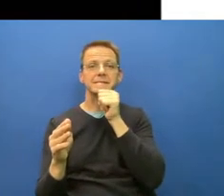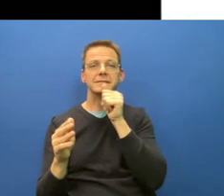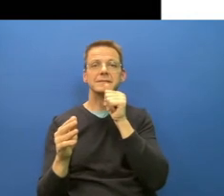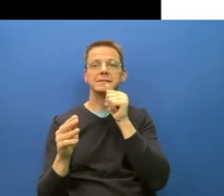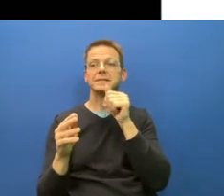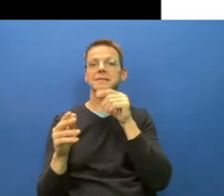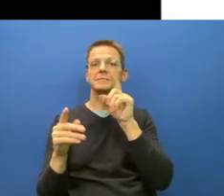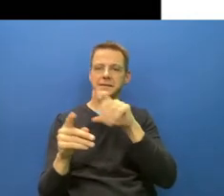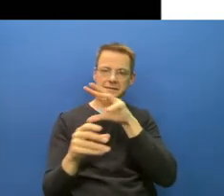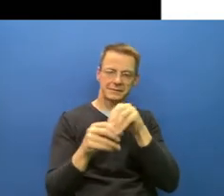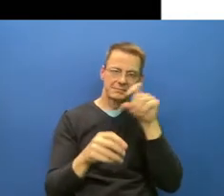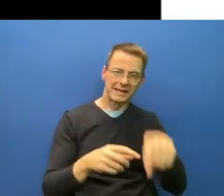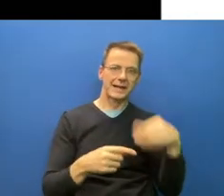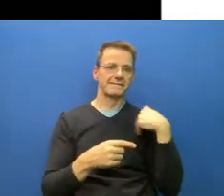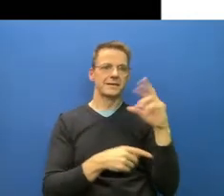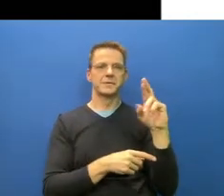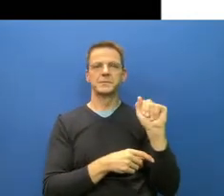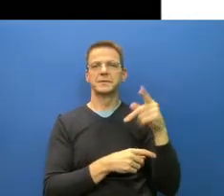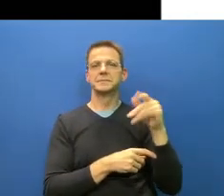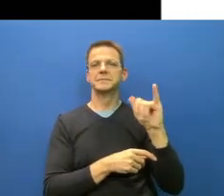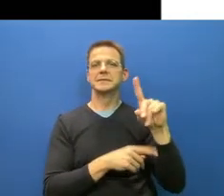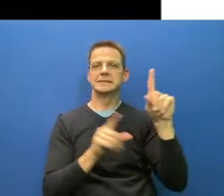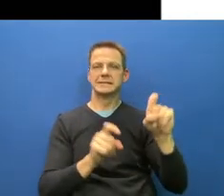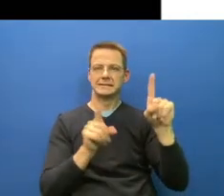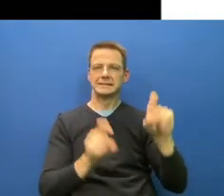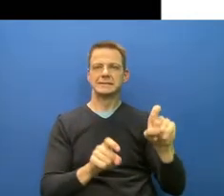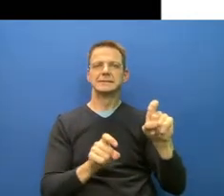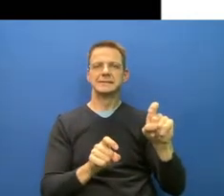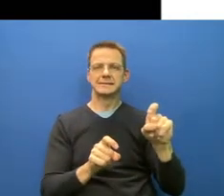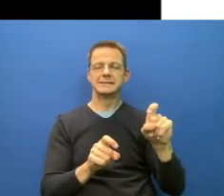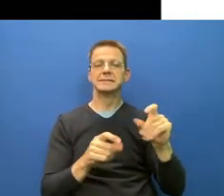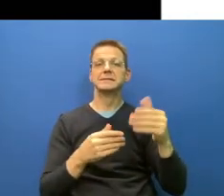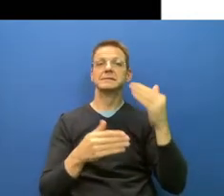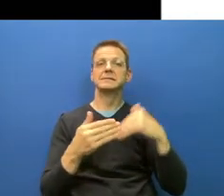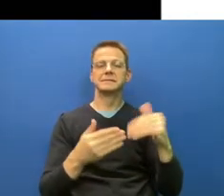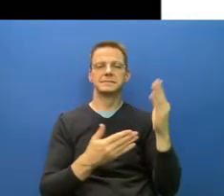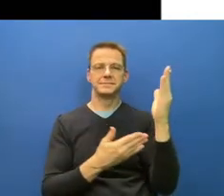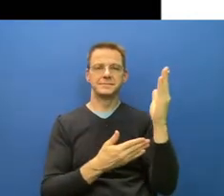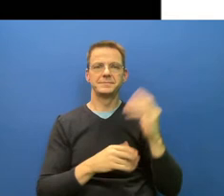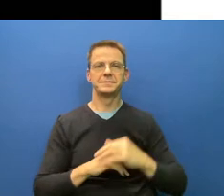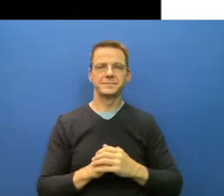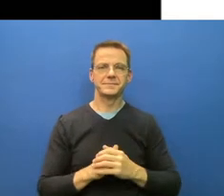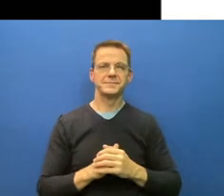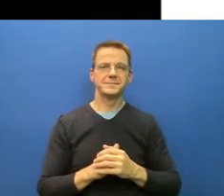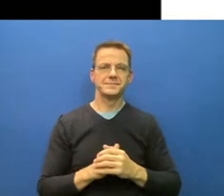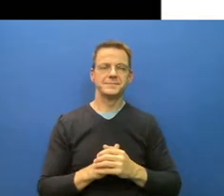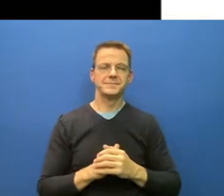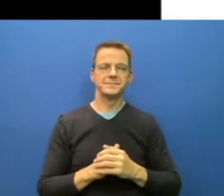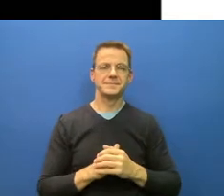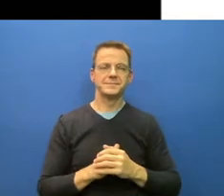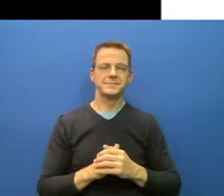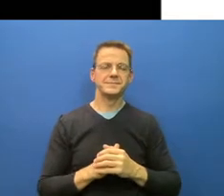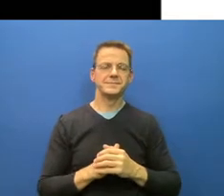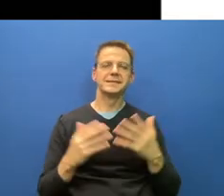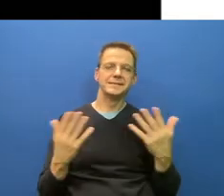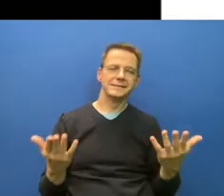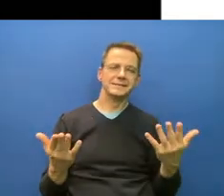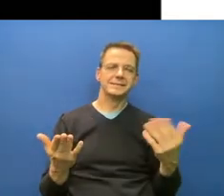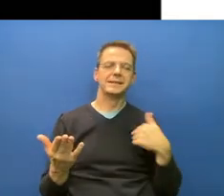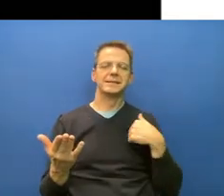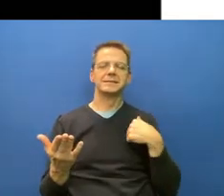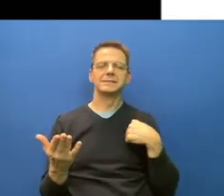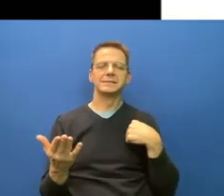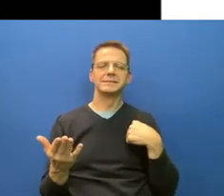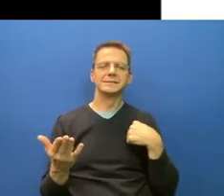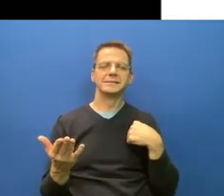And yeah, so basically, I would really like, I understand that there are some, it's difficult maybe to do this and so